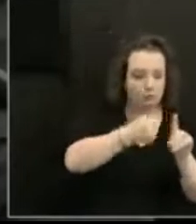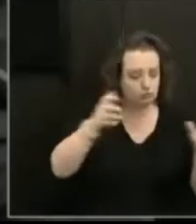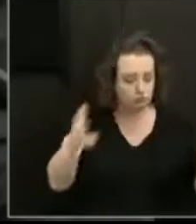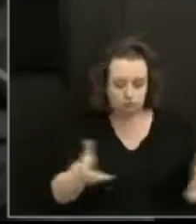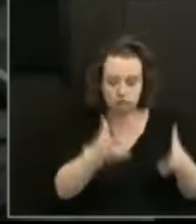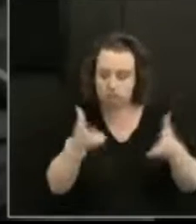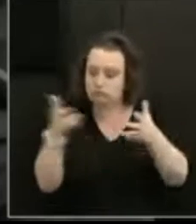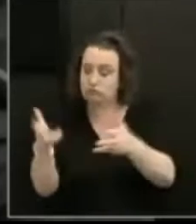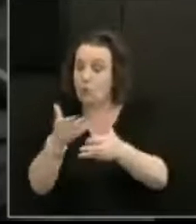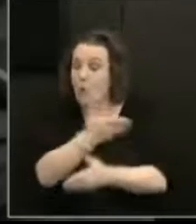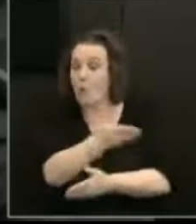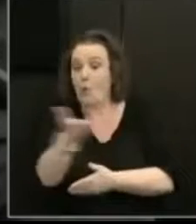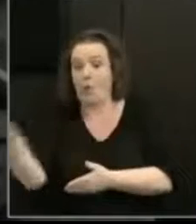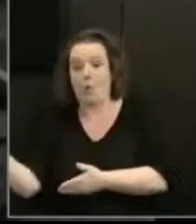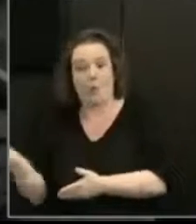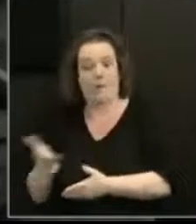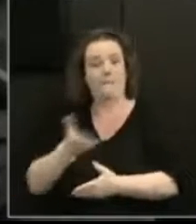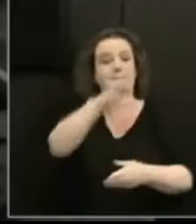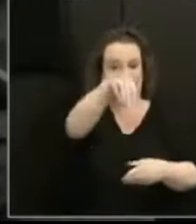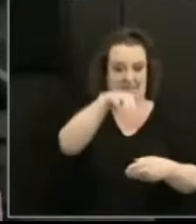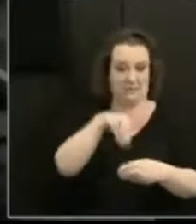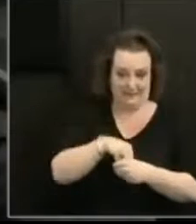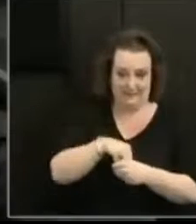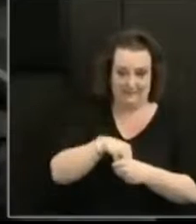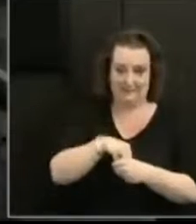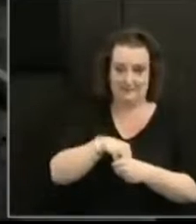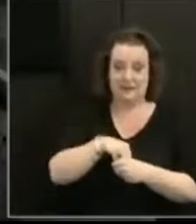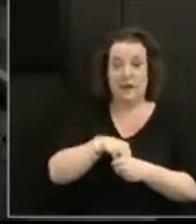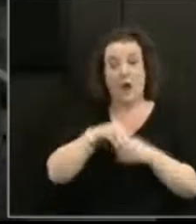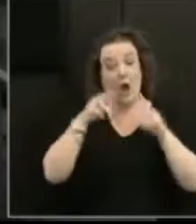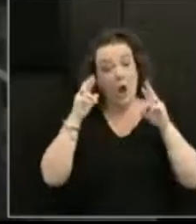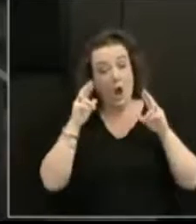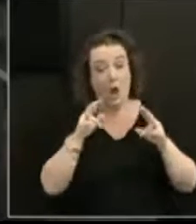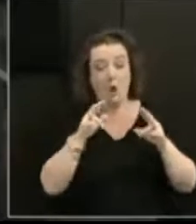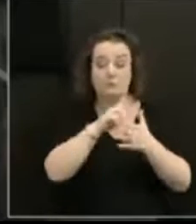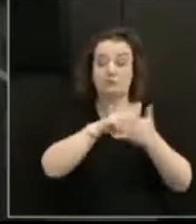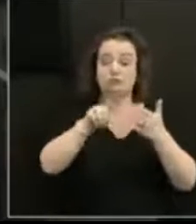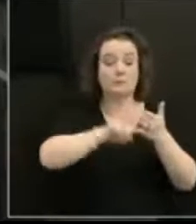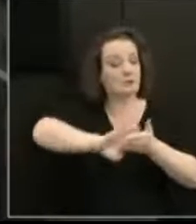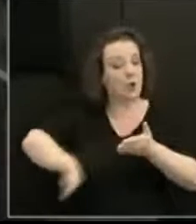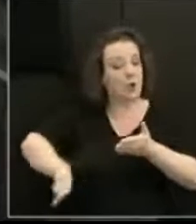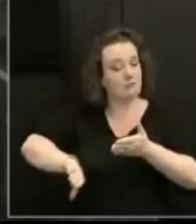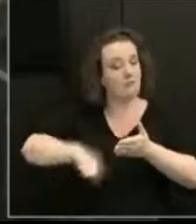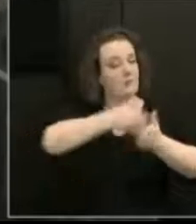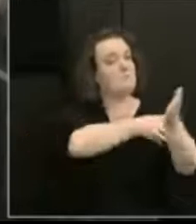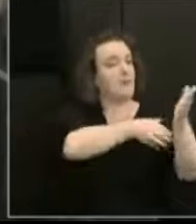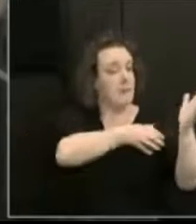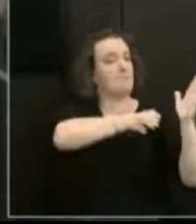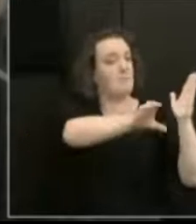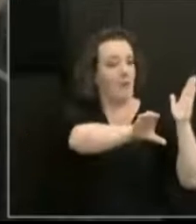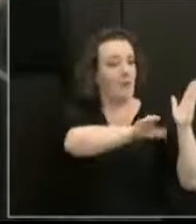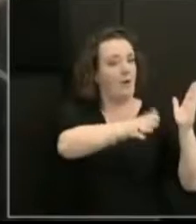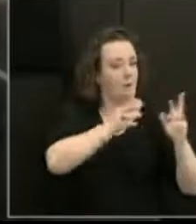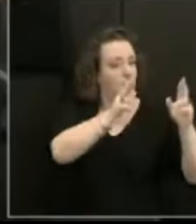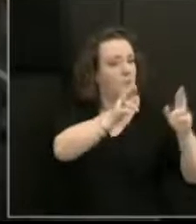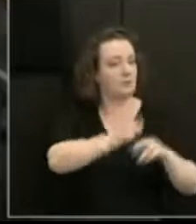to participate. I hope it will be founded on principles of non-discrimination and empowerment. It will be